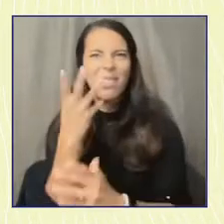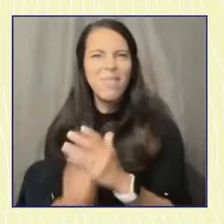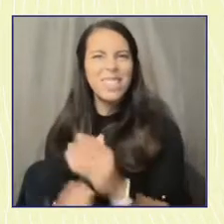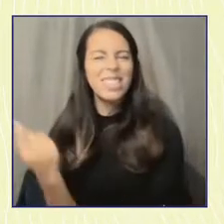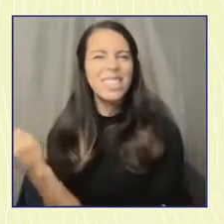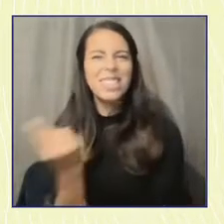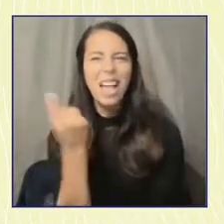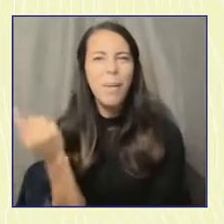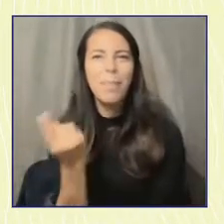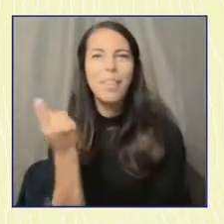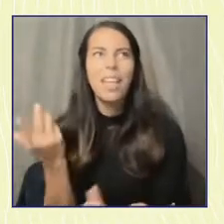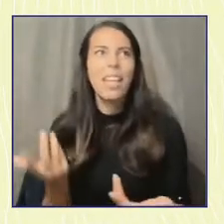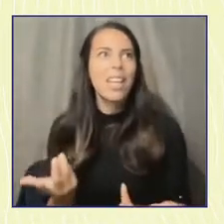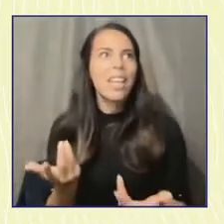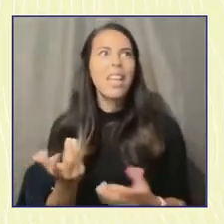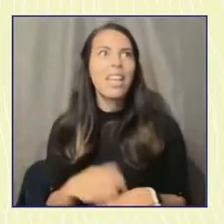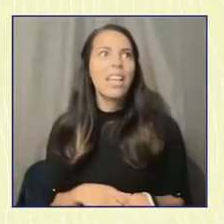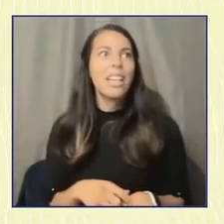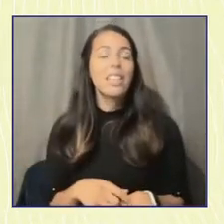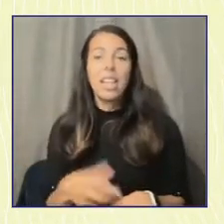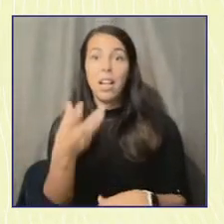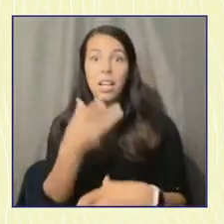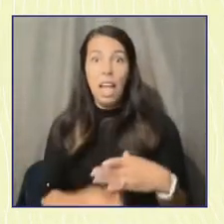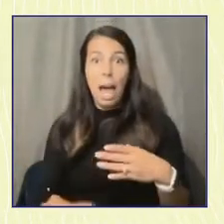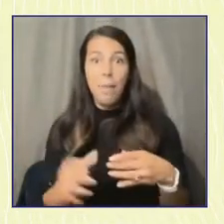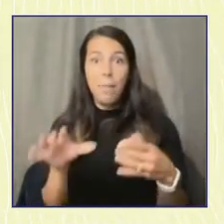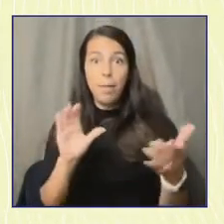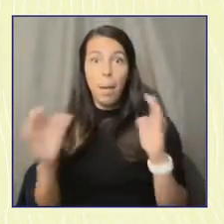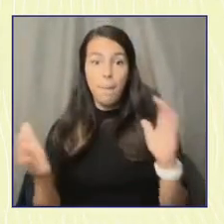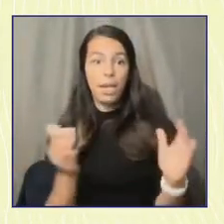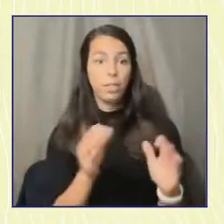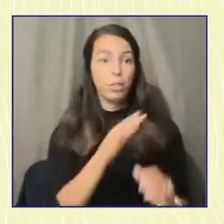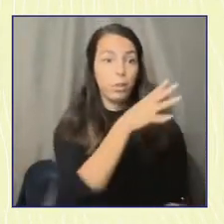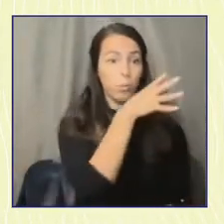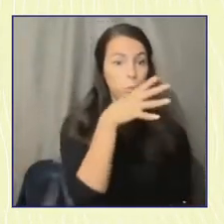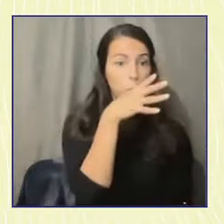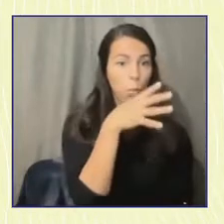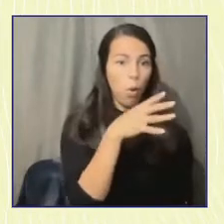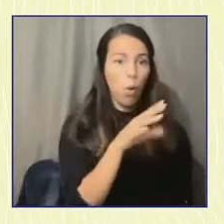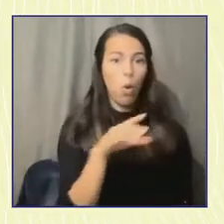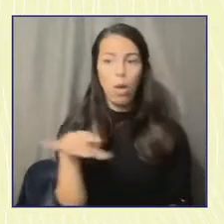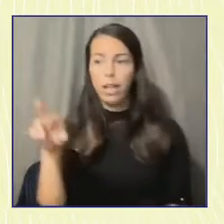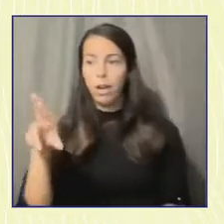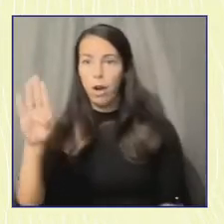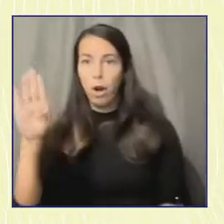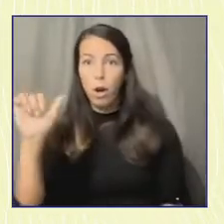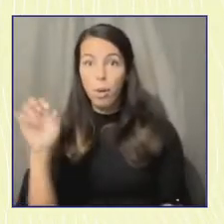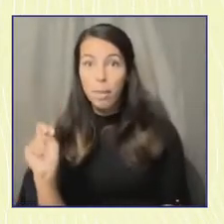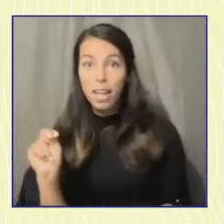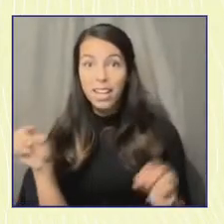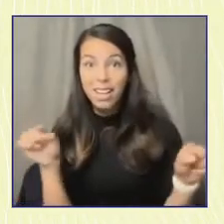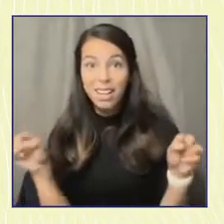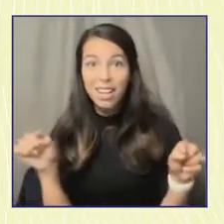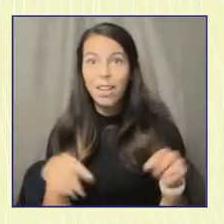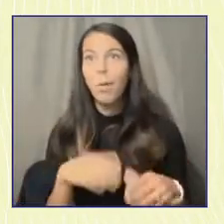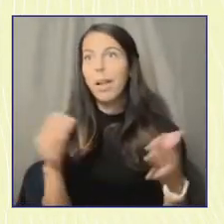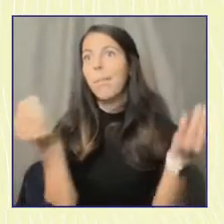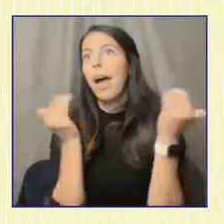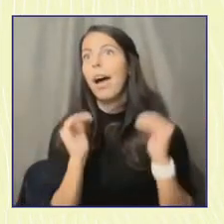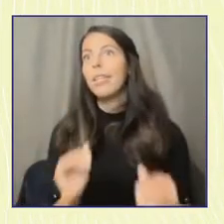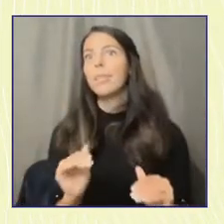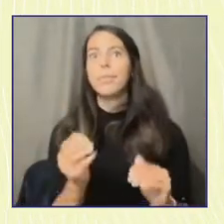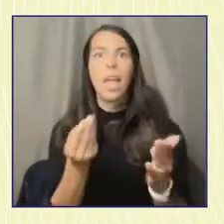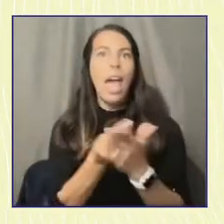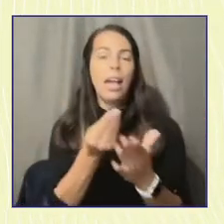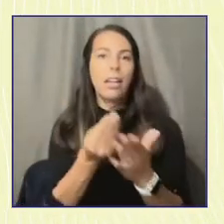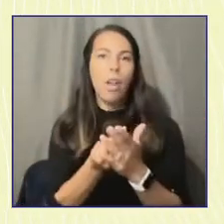in urban versus rural areas? How about across race and economic status? We need the research. We need